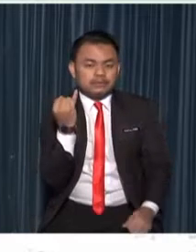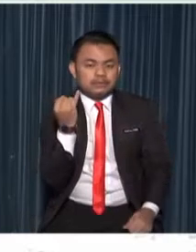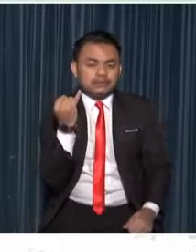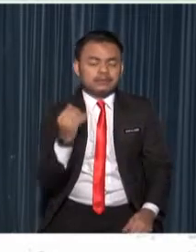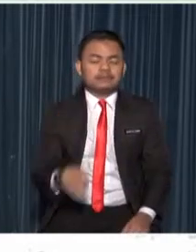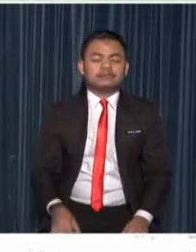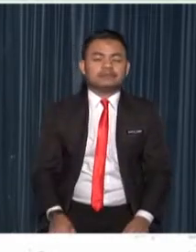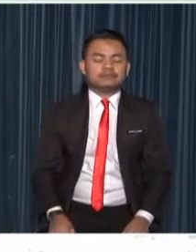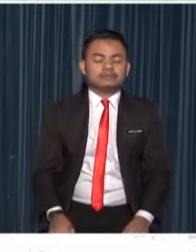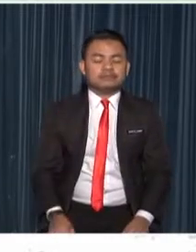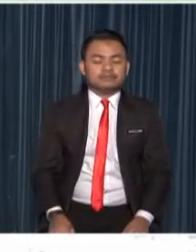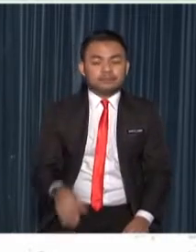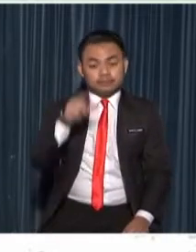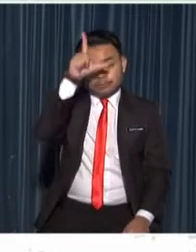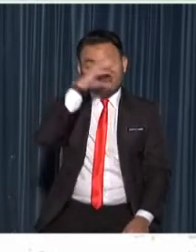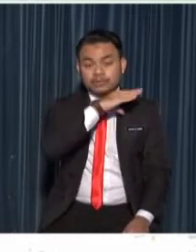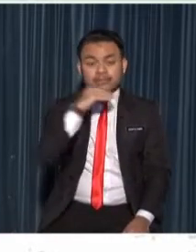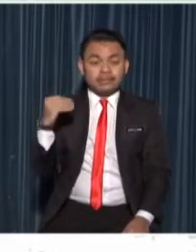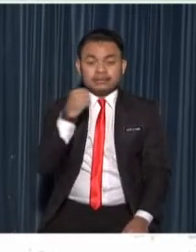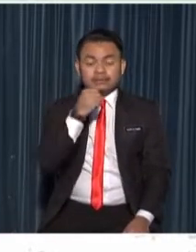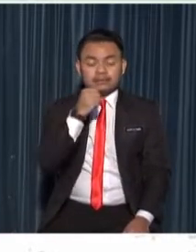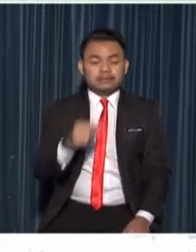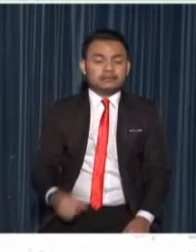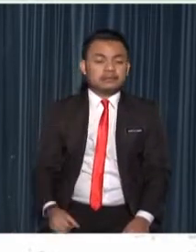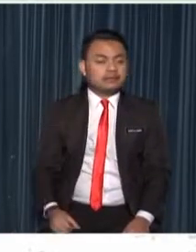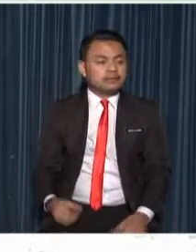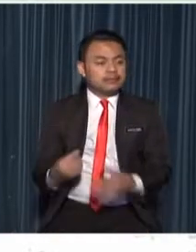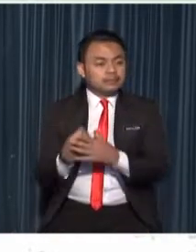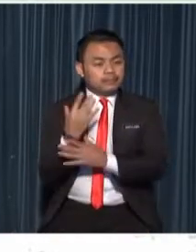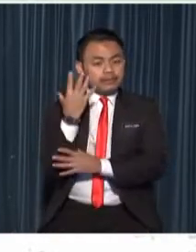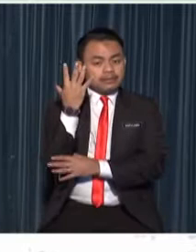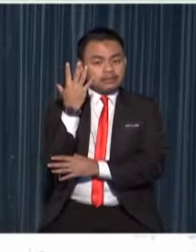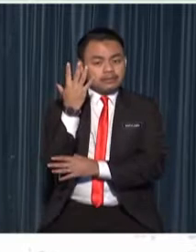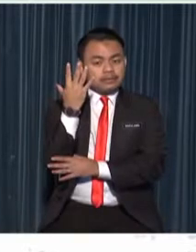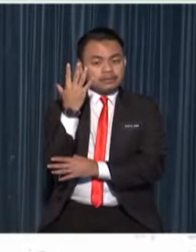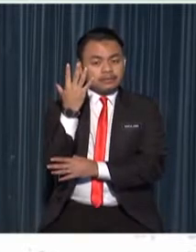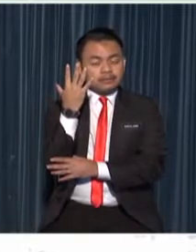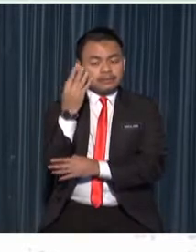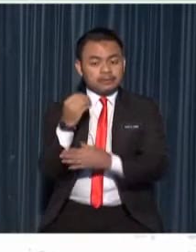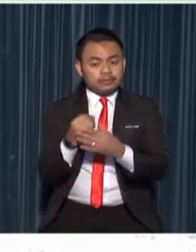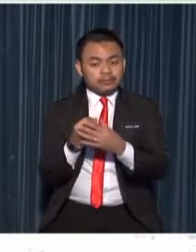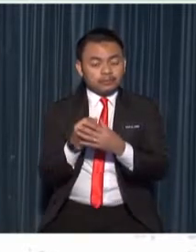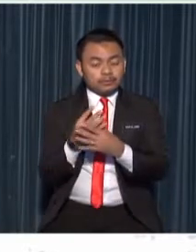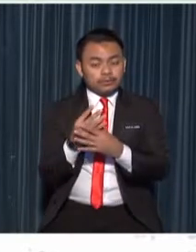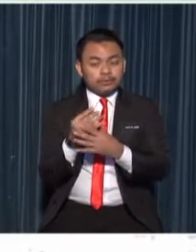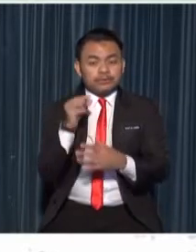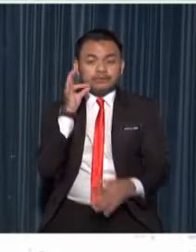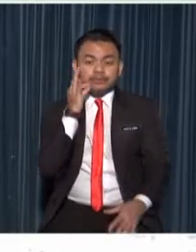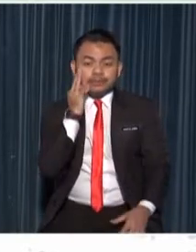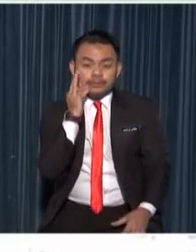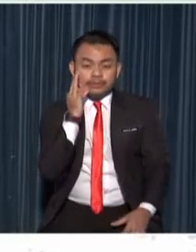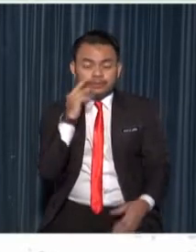most plants reproduce through seeds